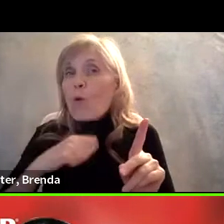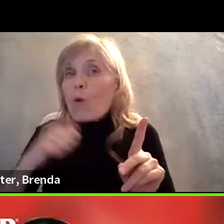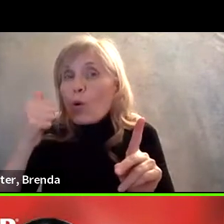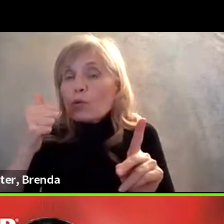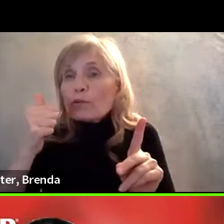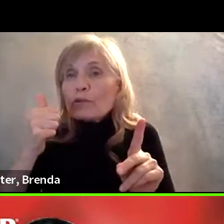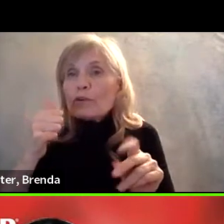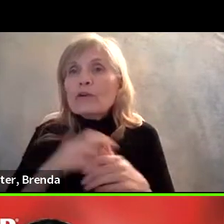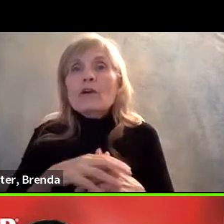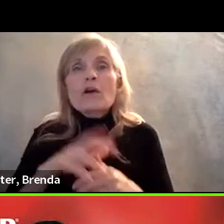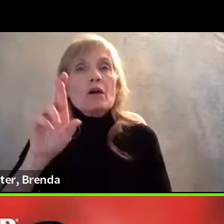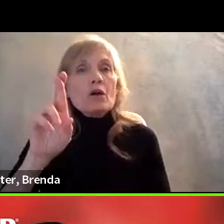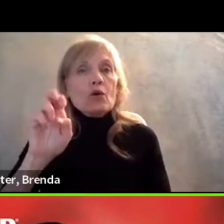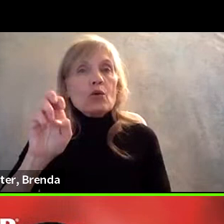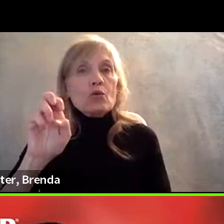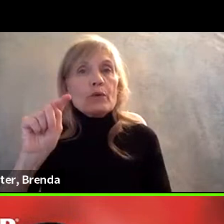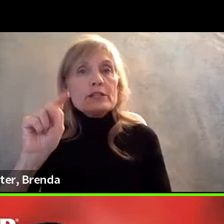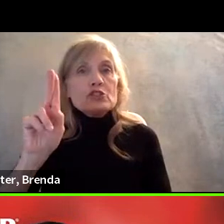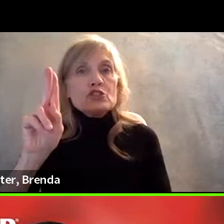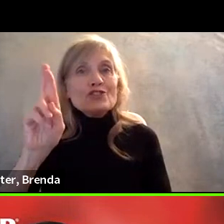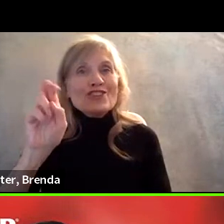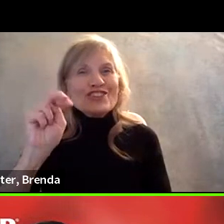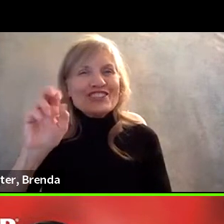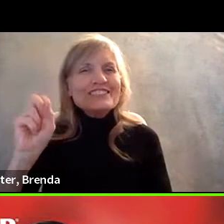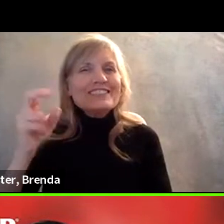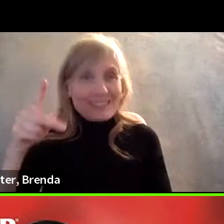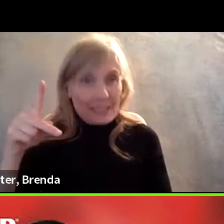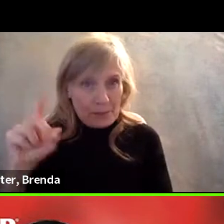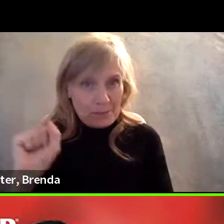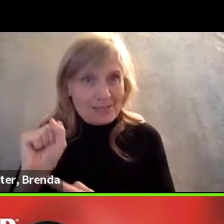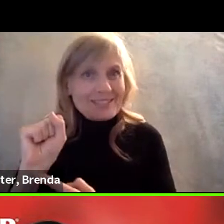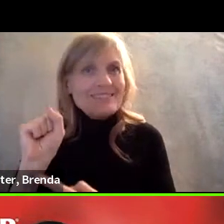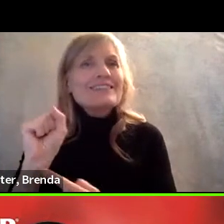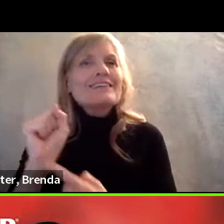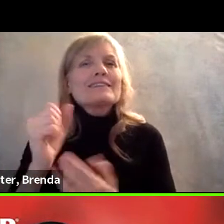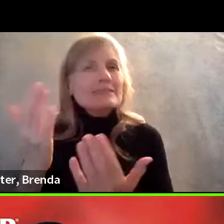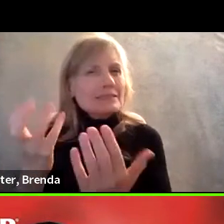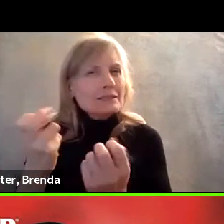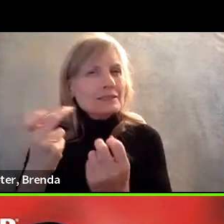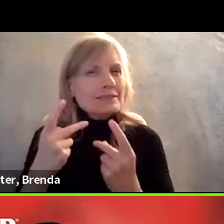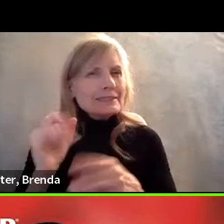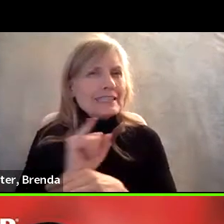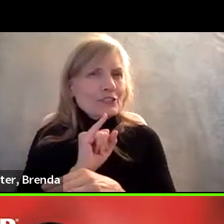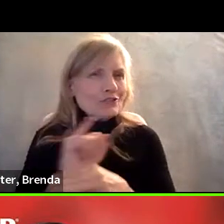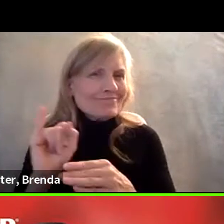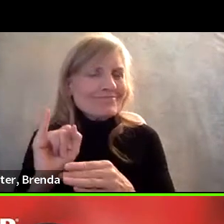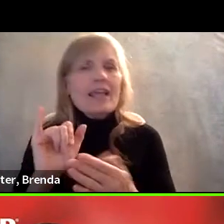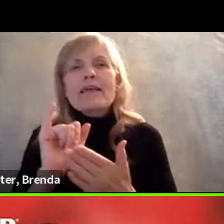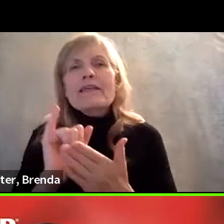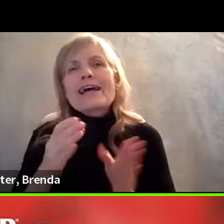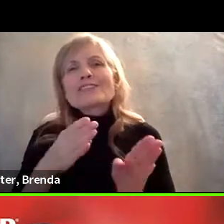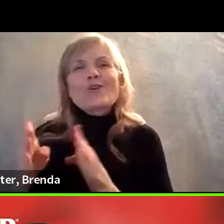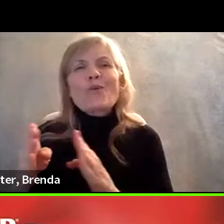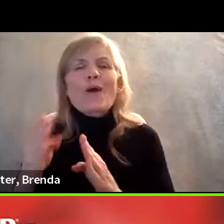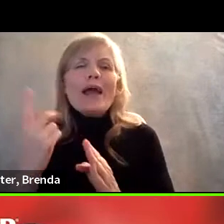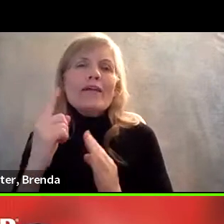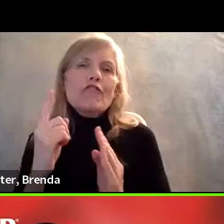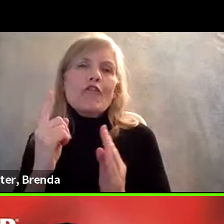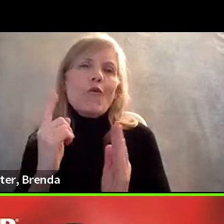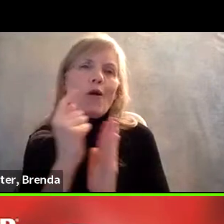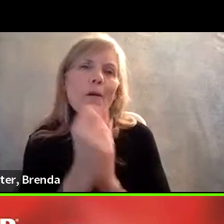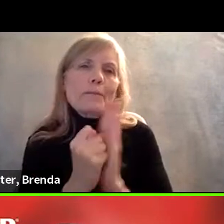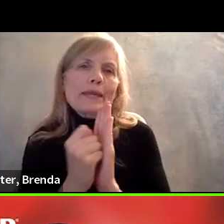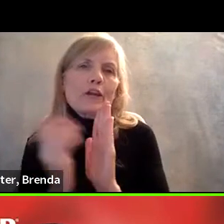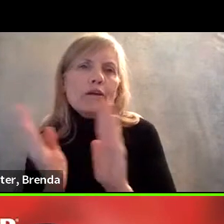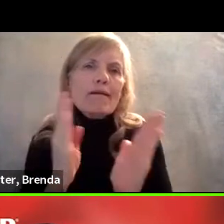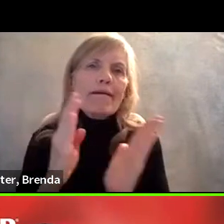return ships are one way to, to bring people back in. It's a great way to provide a, um, getting to know you period for both the worker